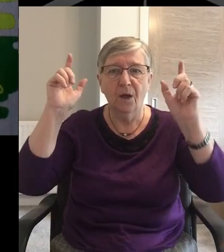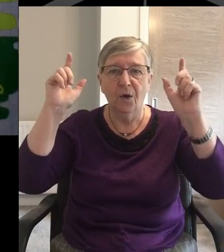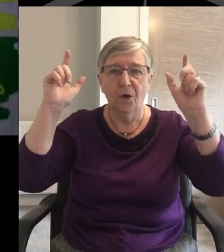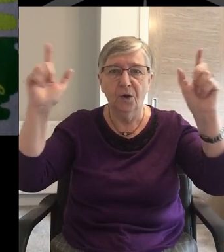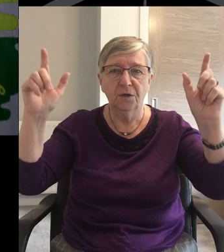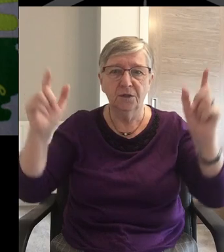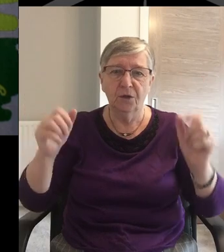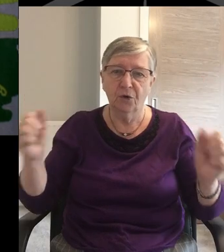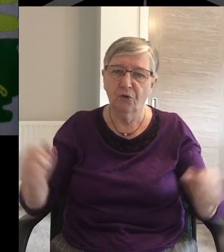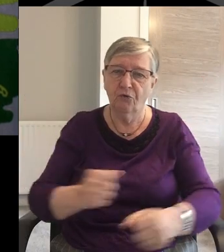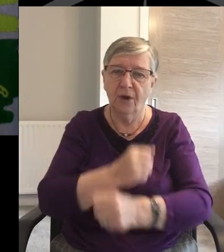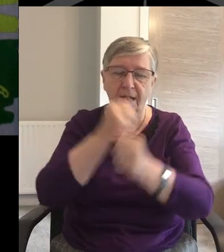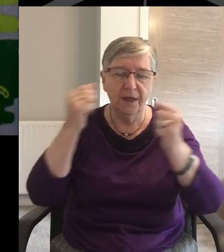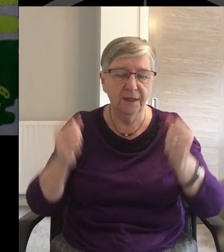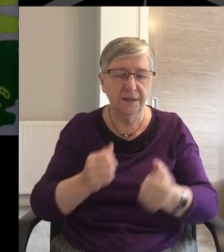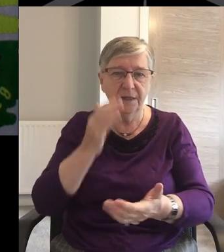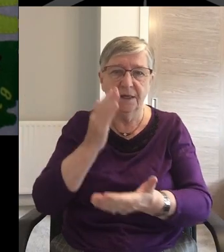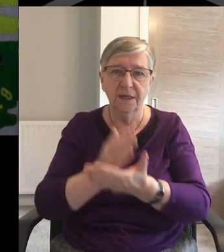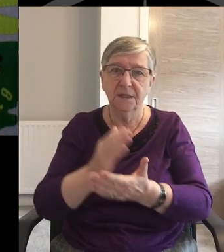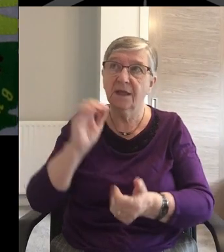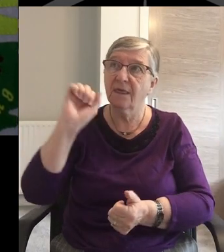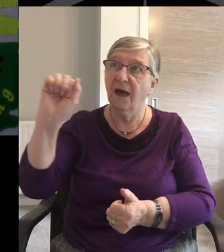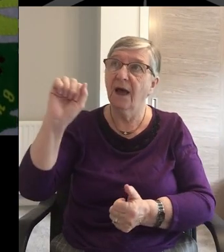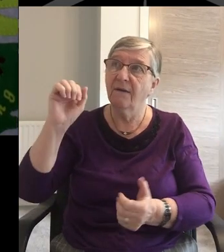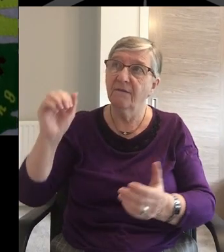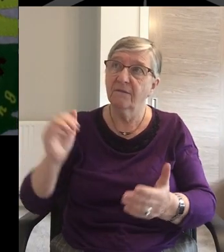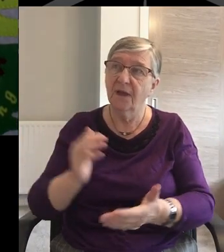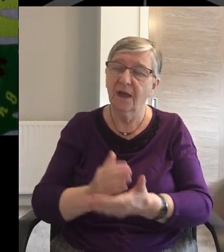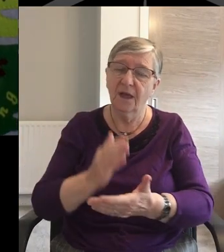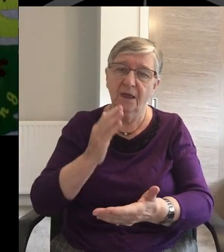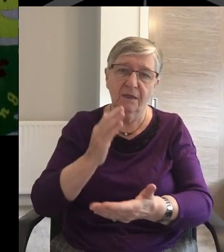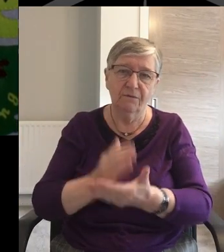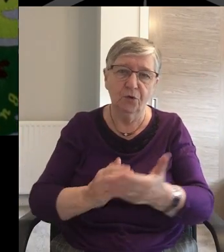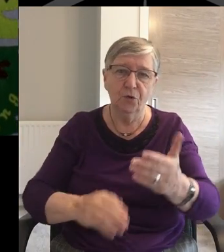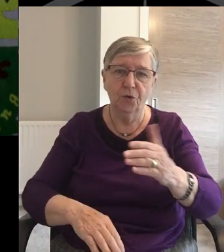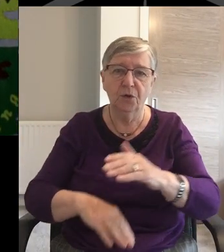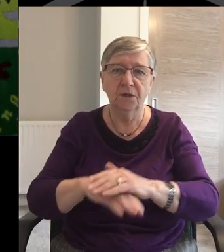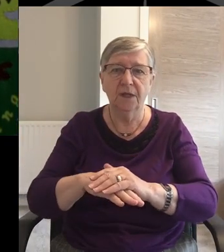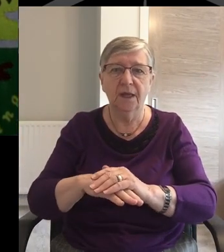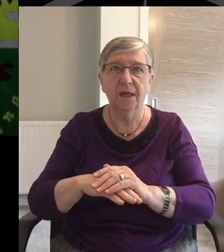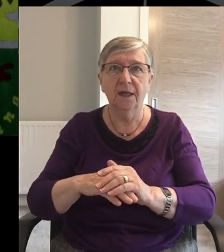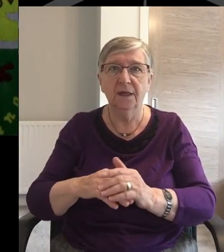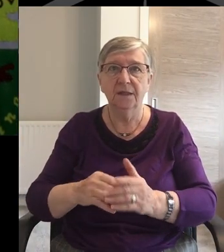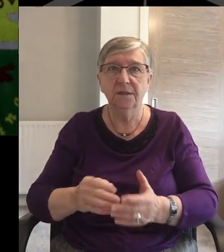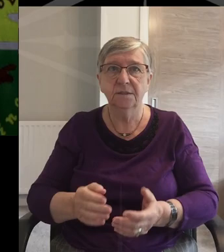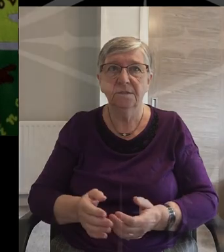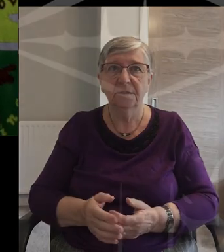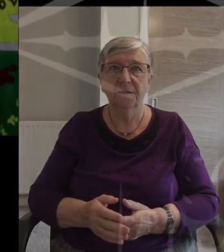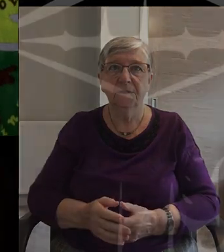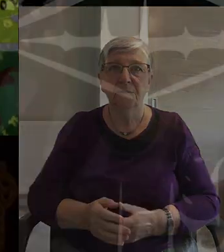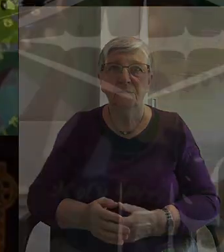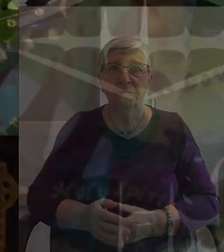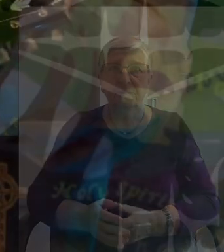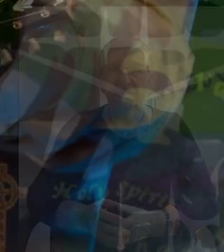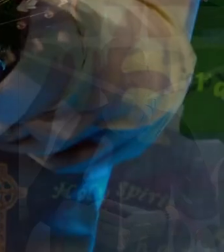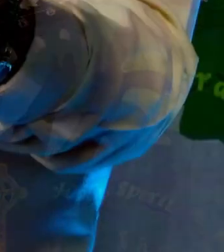O Lord Great is Thy faithfulness